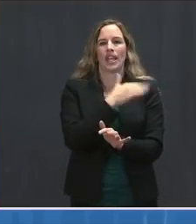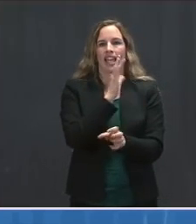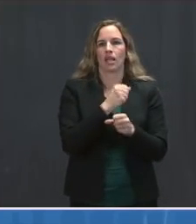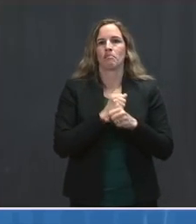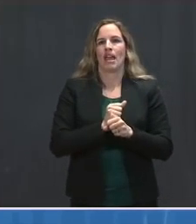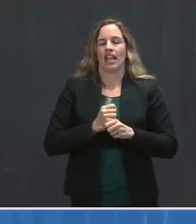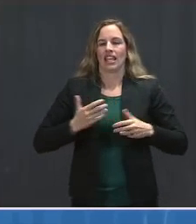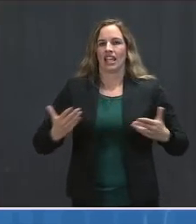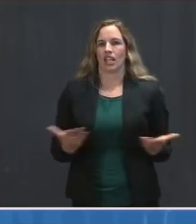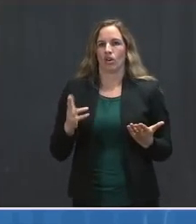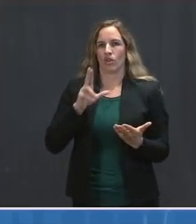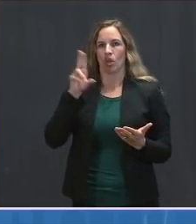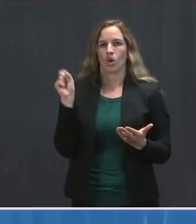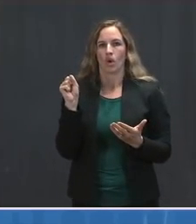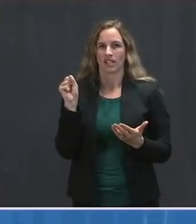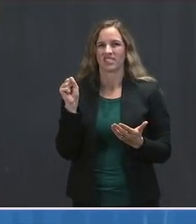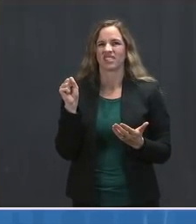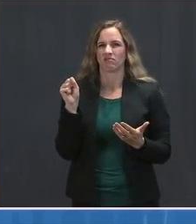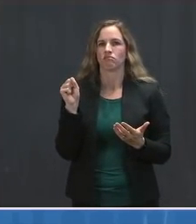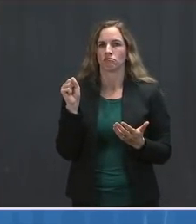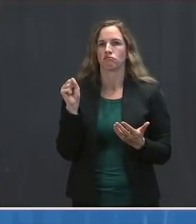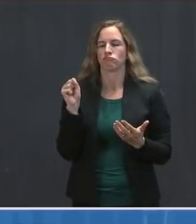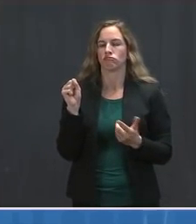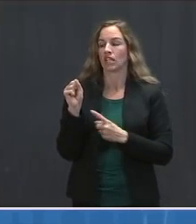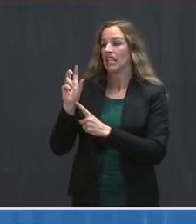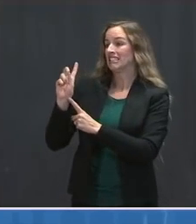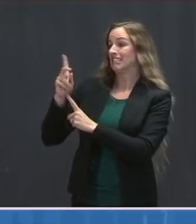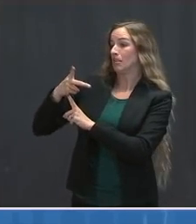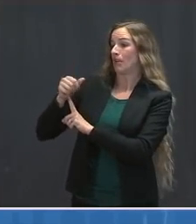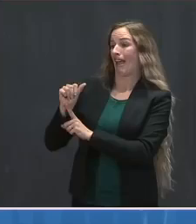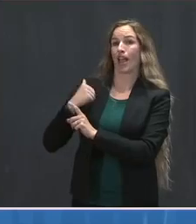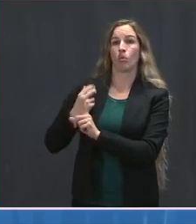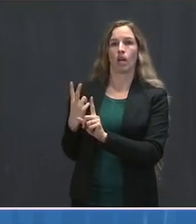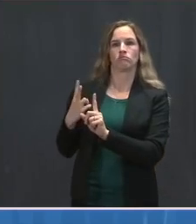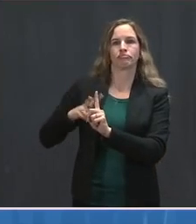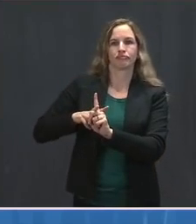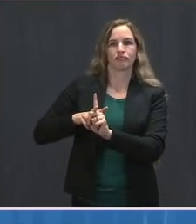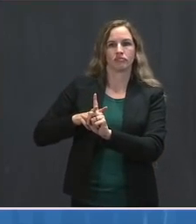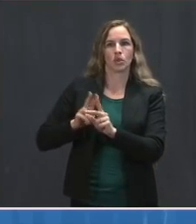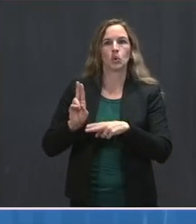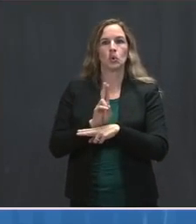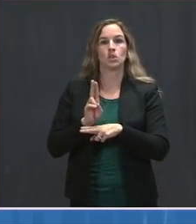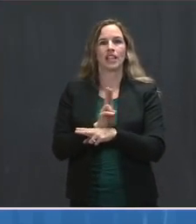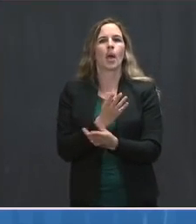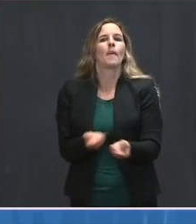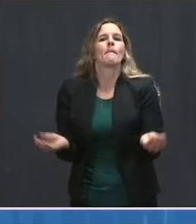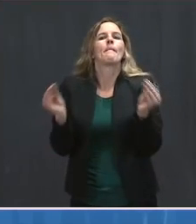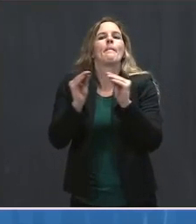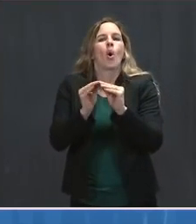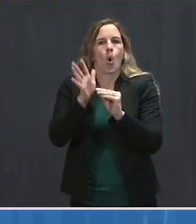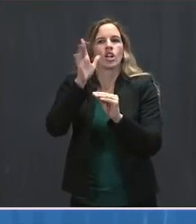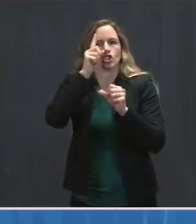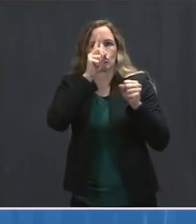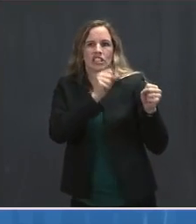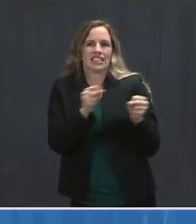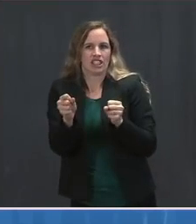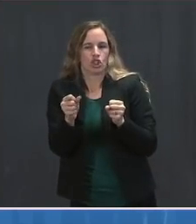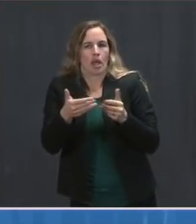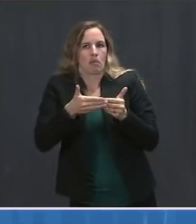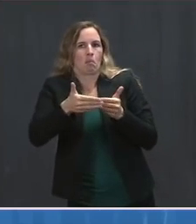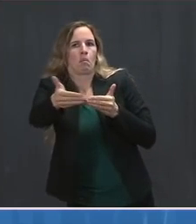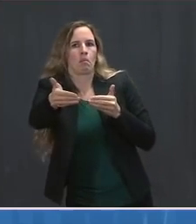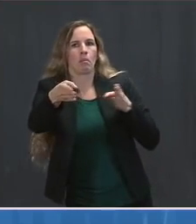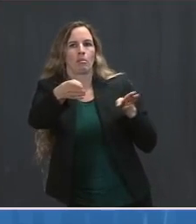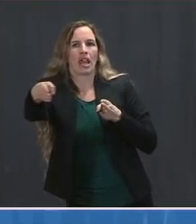three examples of how we're using the DPA strategically and effectively in our national response, and there's more to come. I know there's a great deal of interest